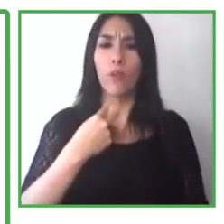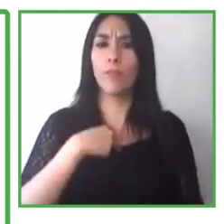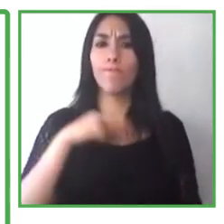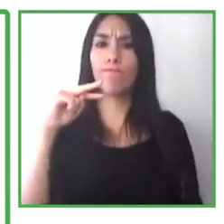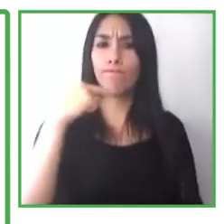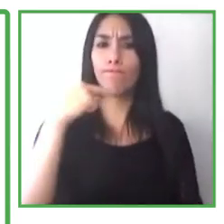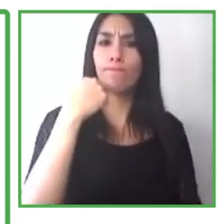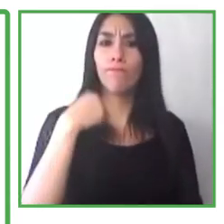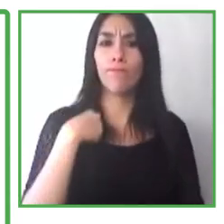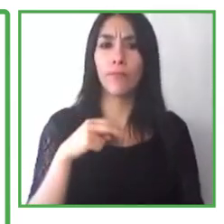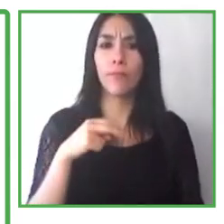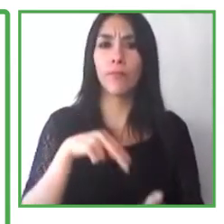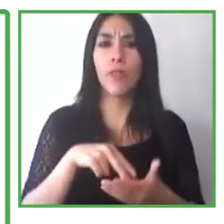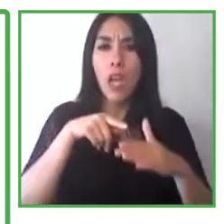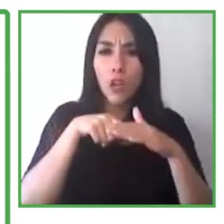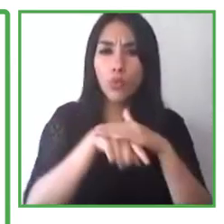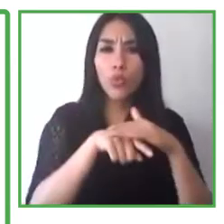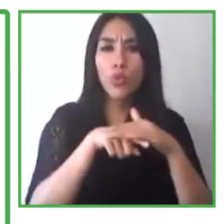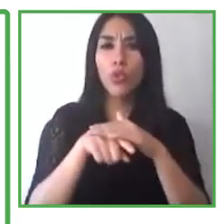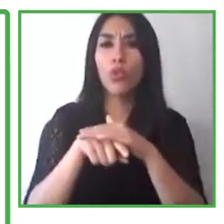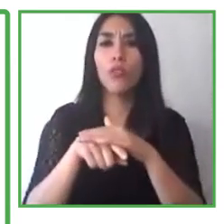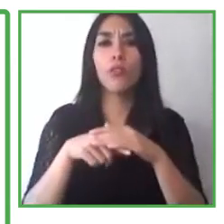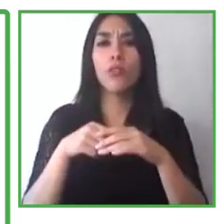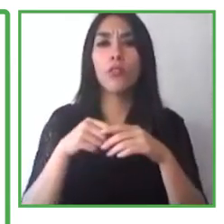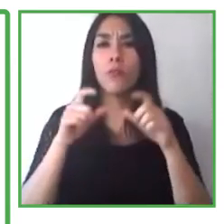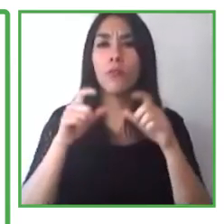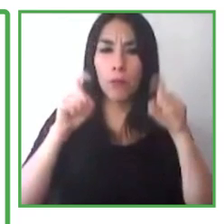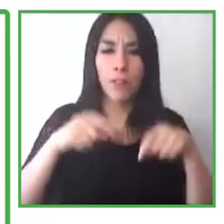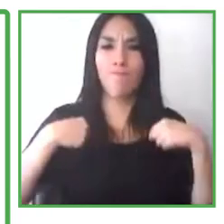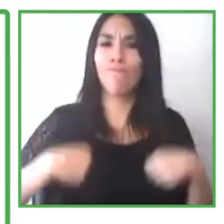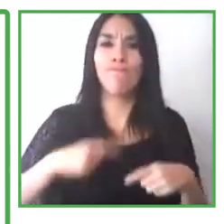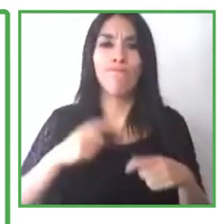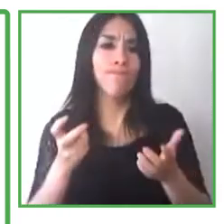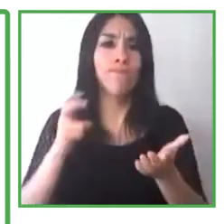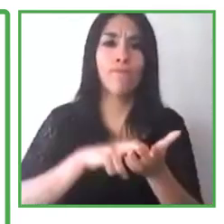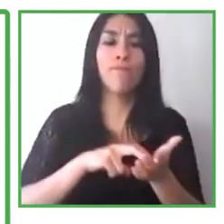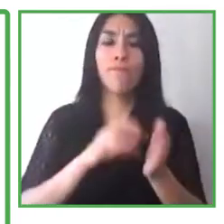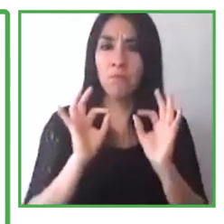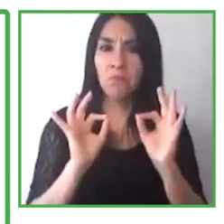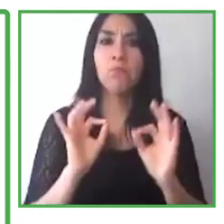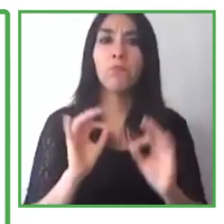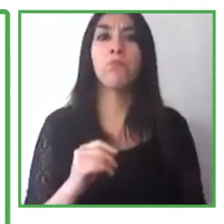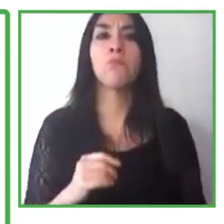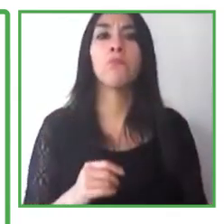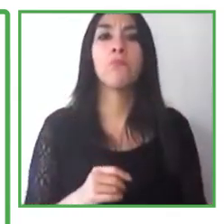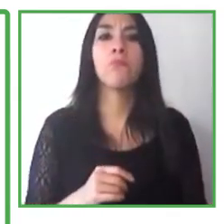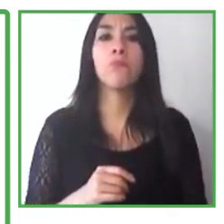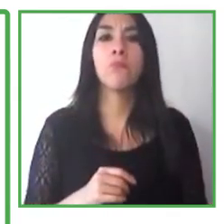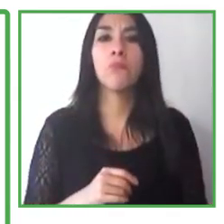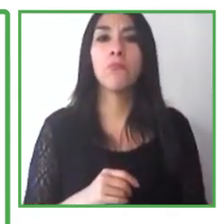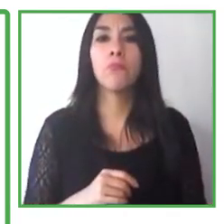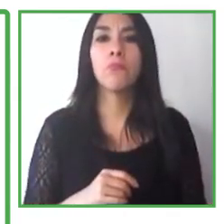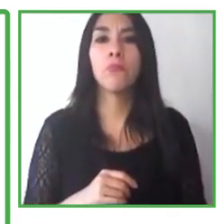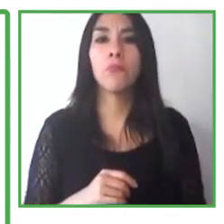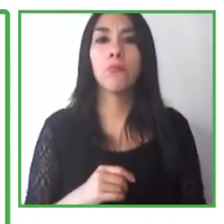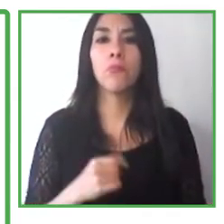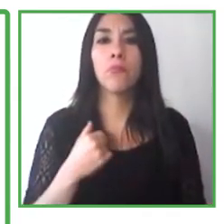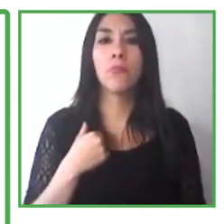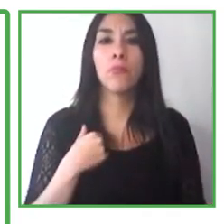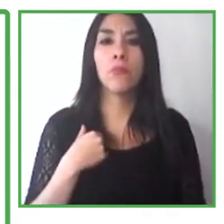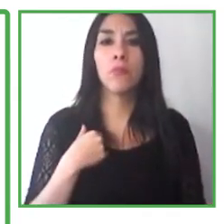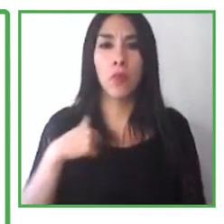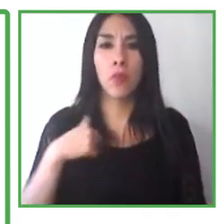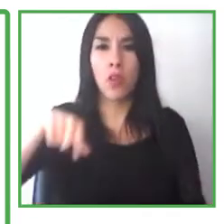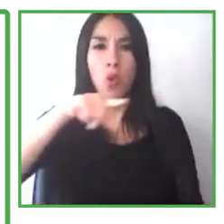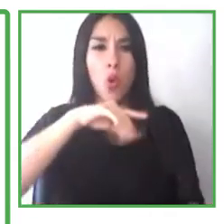where IBM operates, in every building that we, that we work in, we